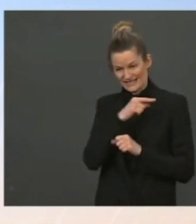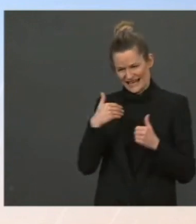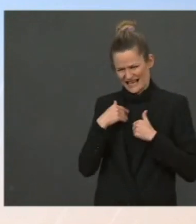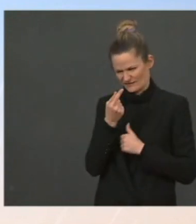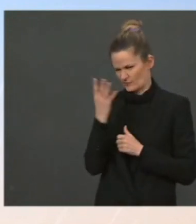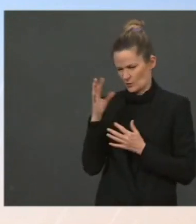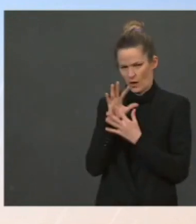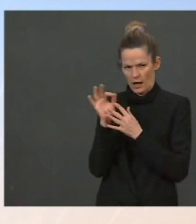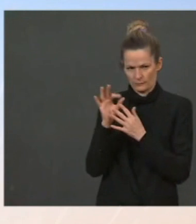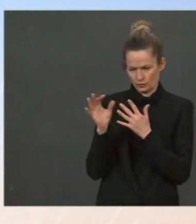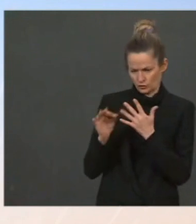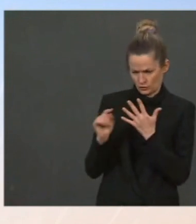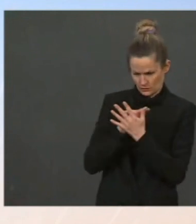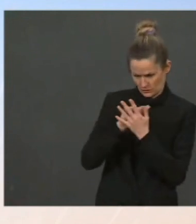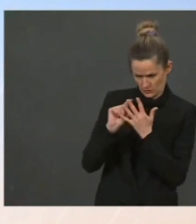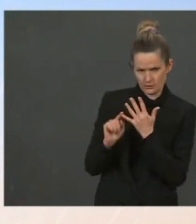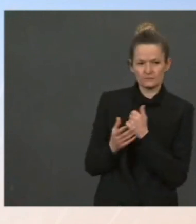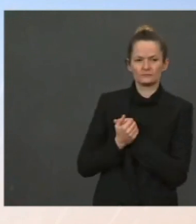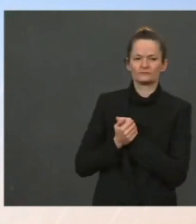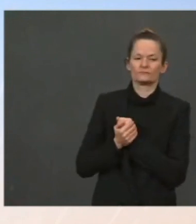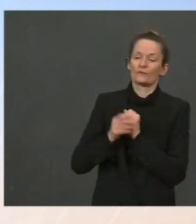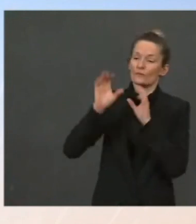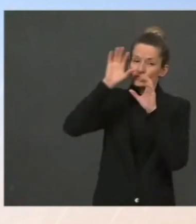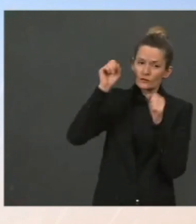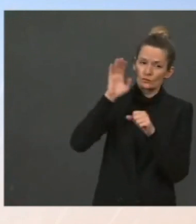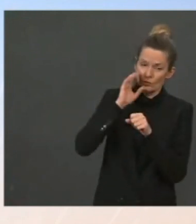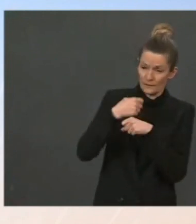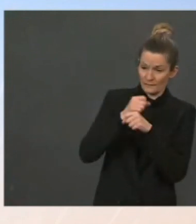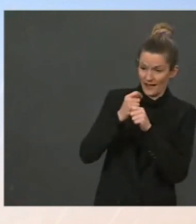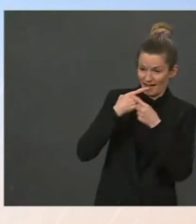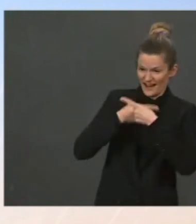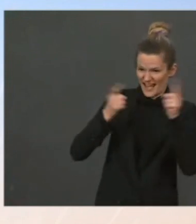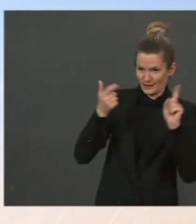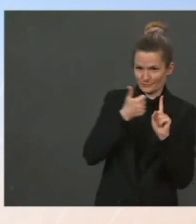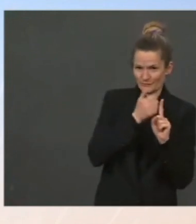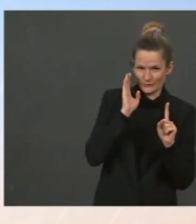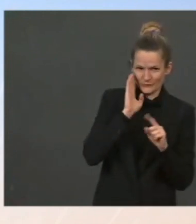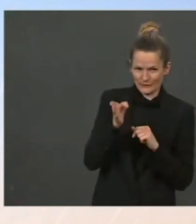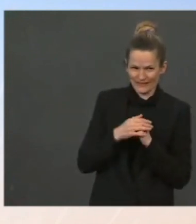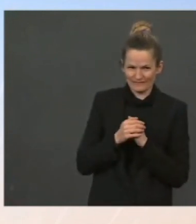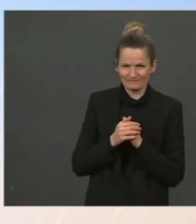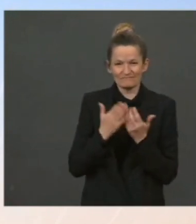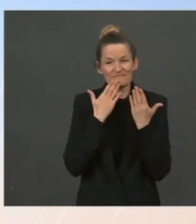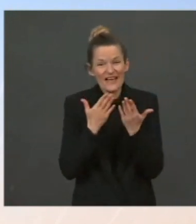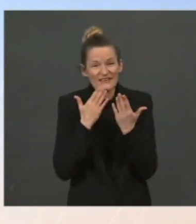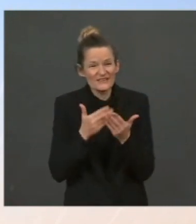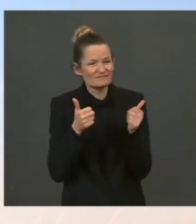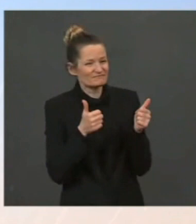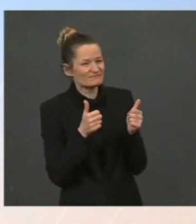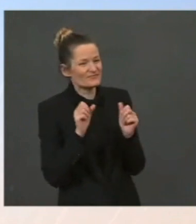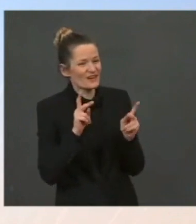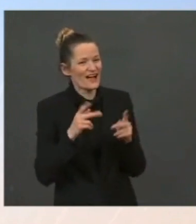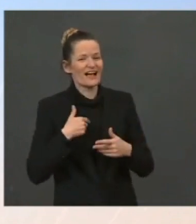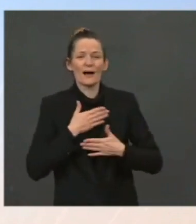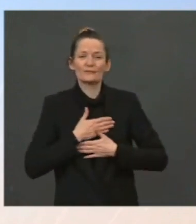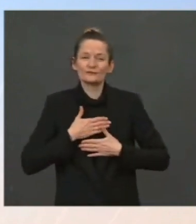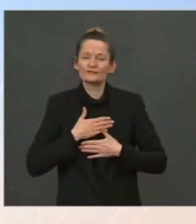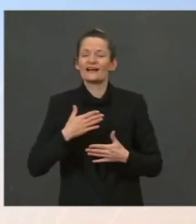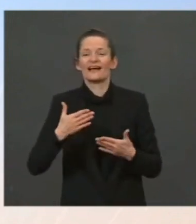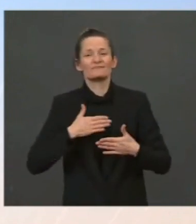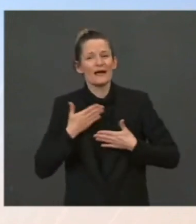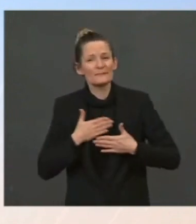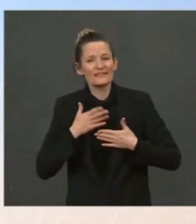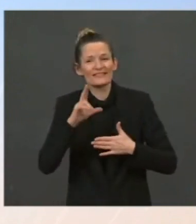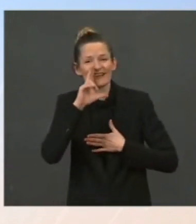will be the one to announce. All right. Okay. Thank you. Thanks. All right. Thank you, for joining us Appreciate it. And happy Thanksgiving again to